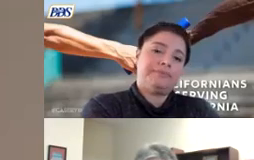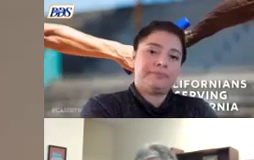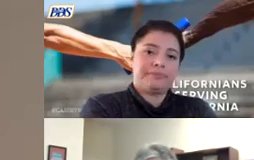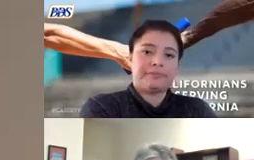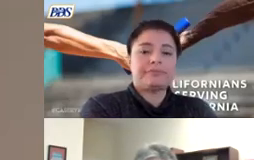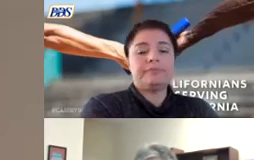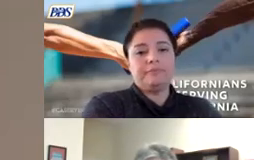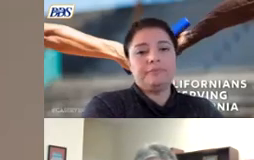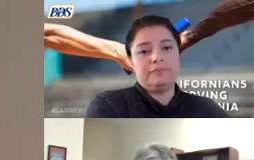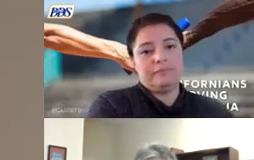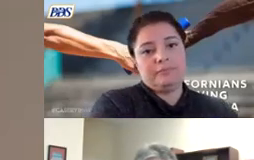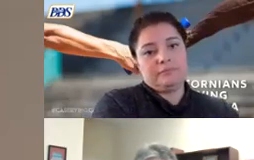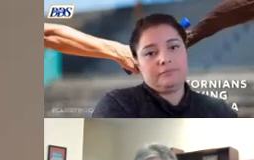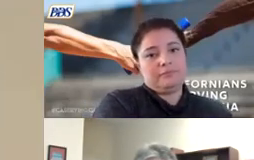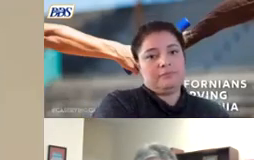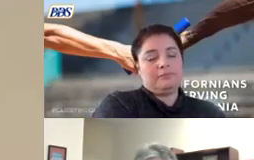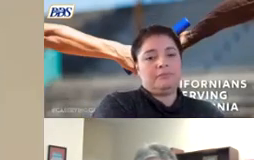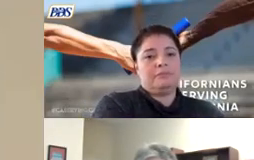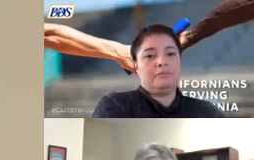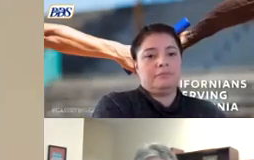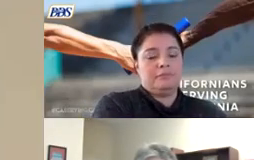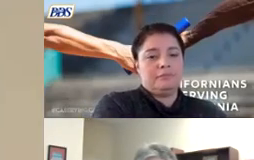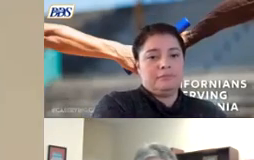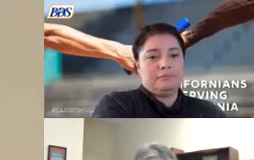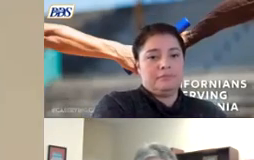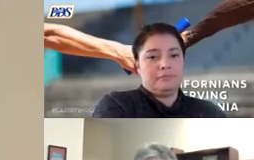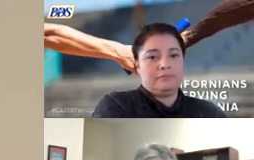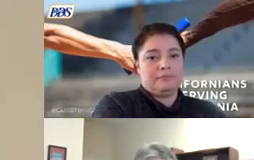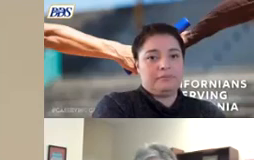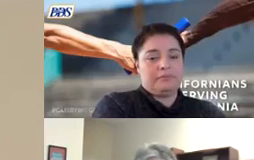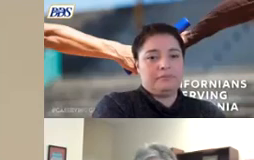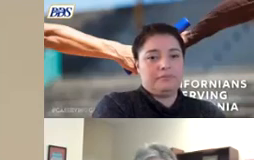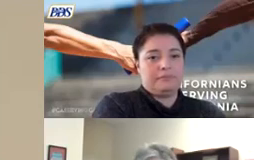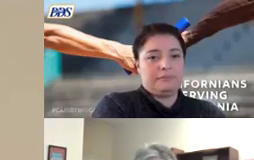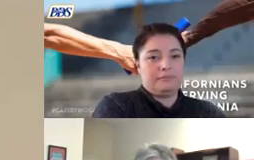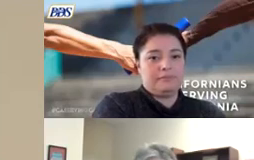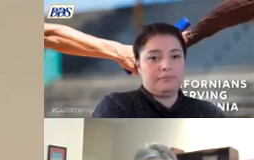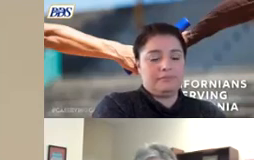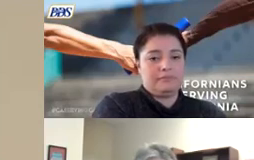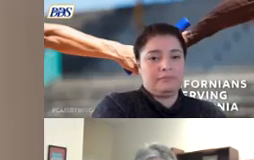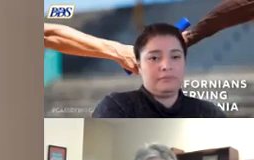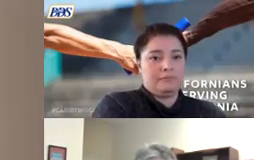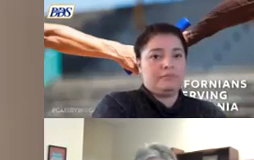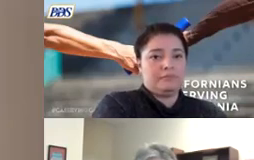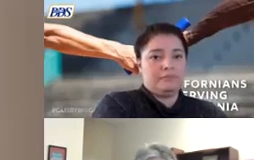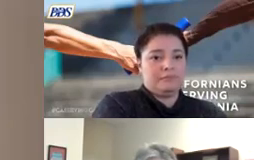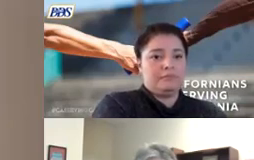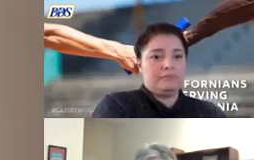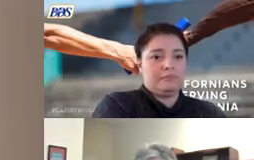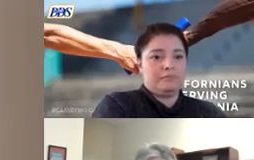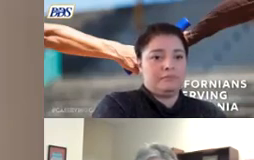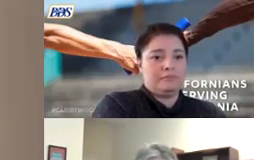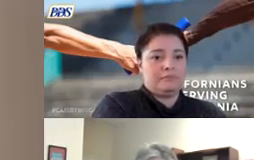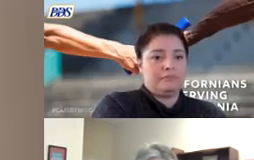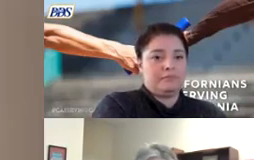first person i will call is typically maria and then she'll help me with the steps on what i need to do next so the first um